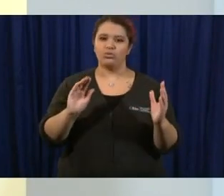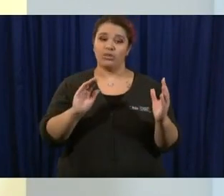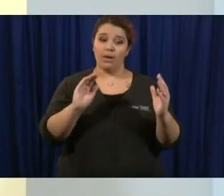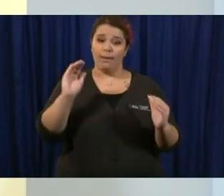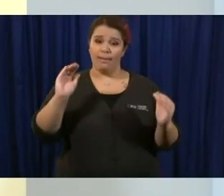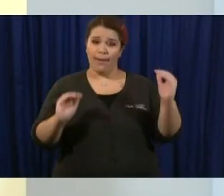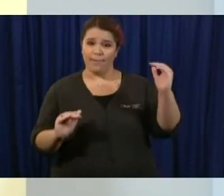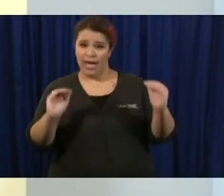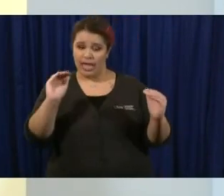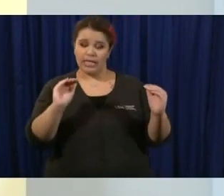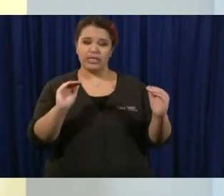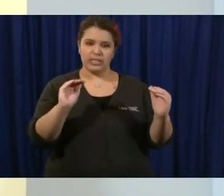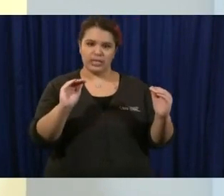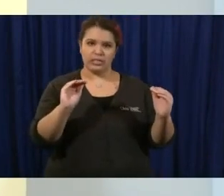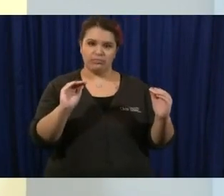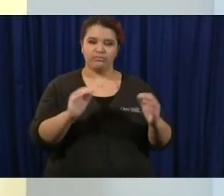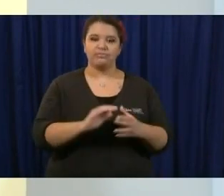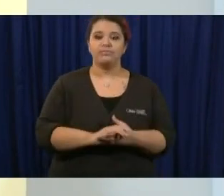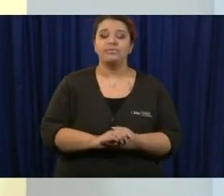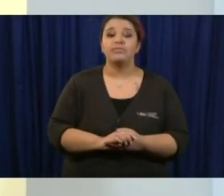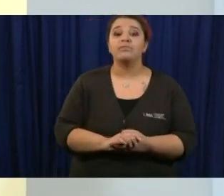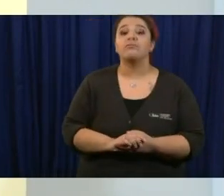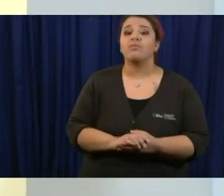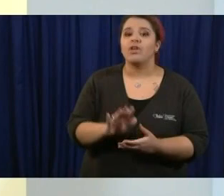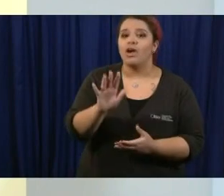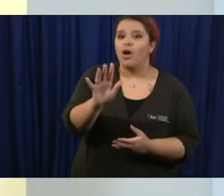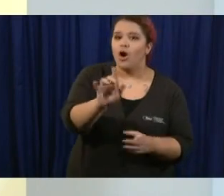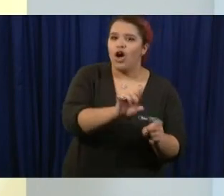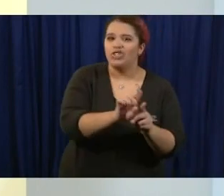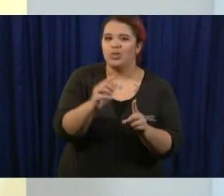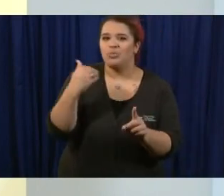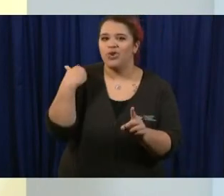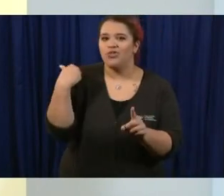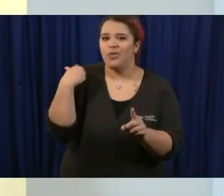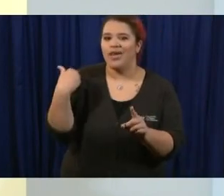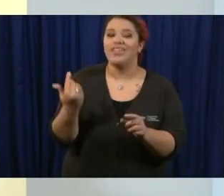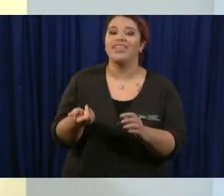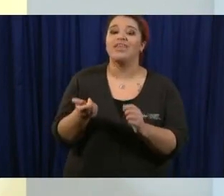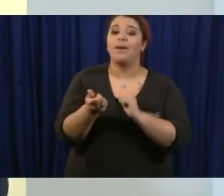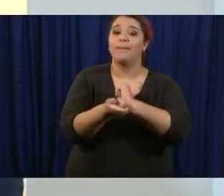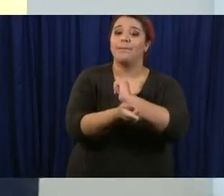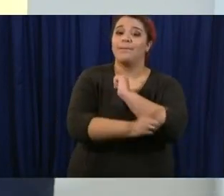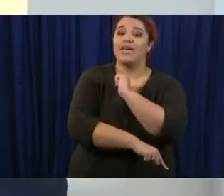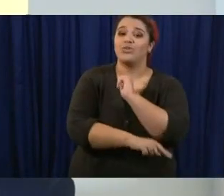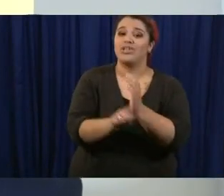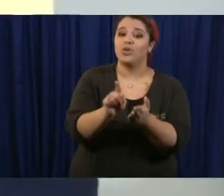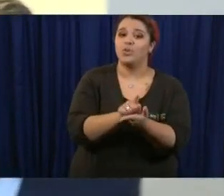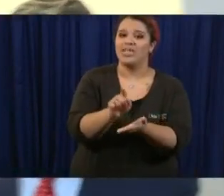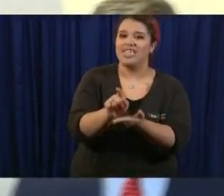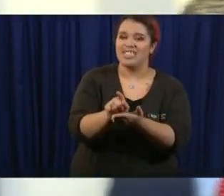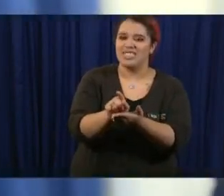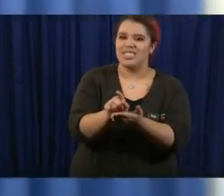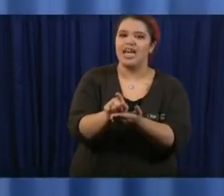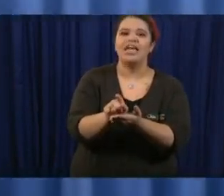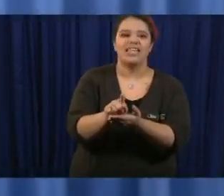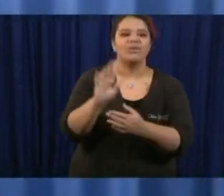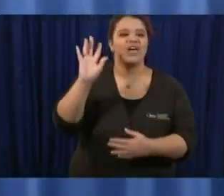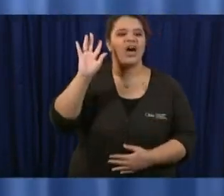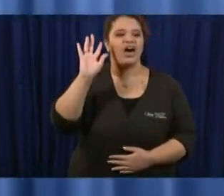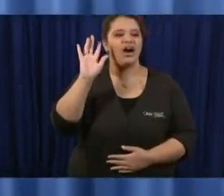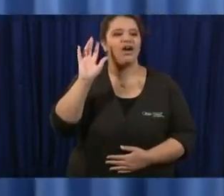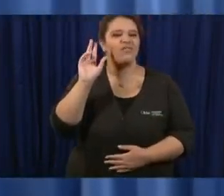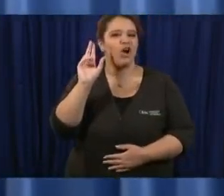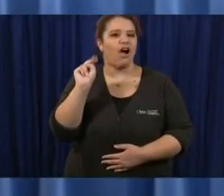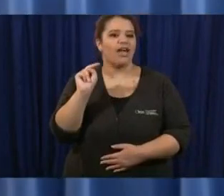penalty weeks that is a federal requirement that was not waived at the federal level well we thank you all very